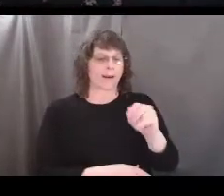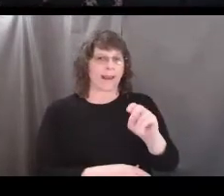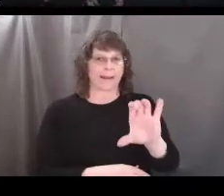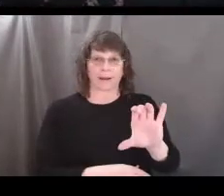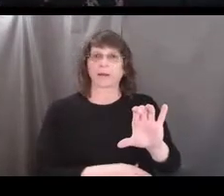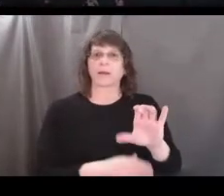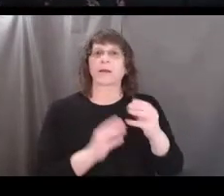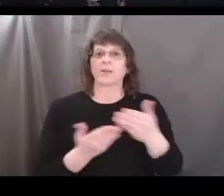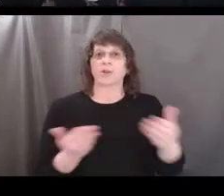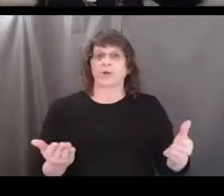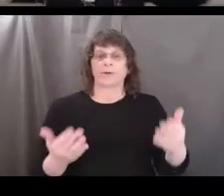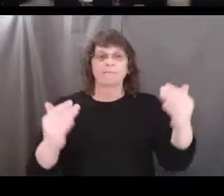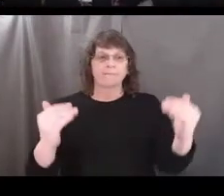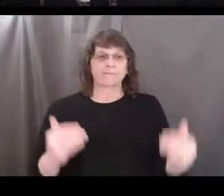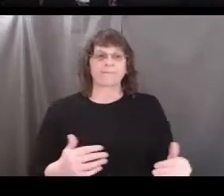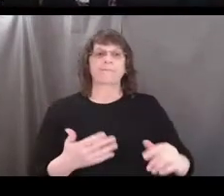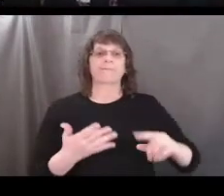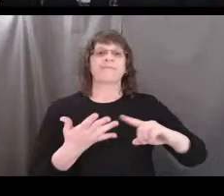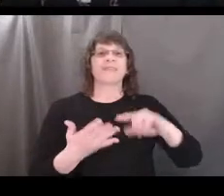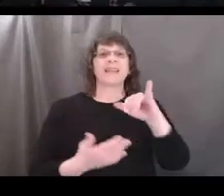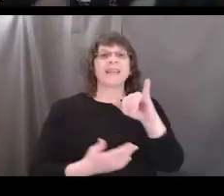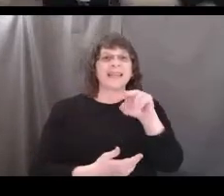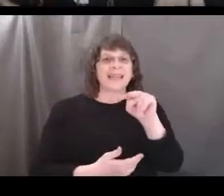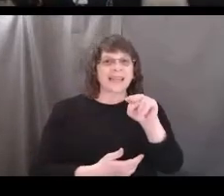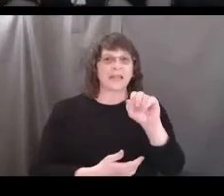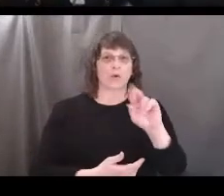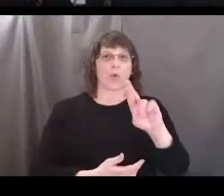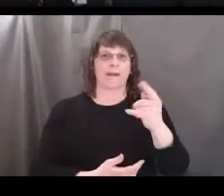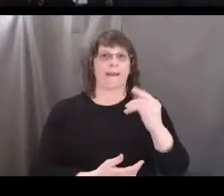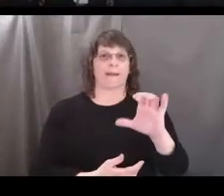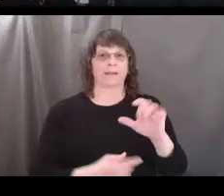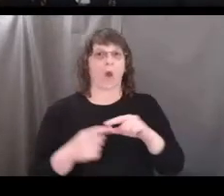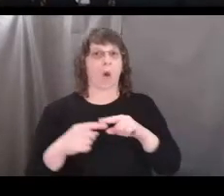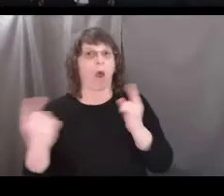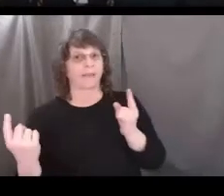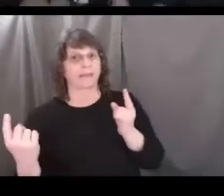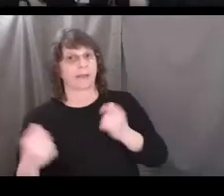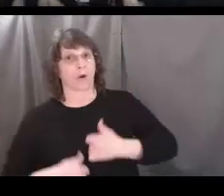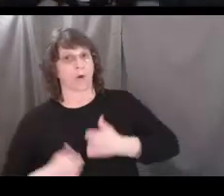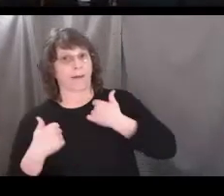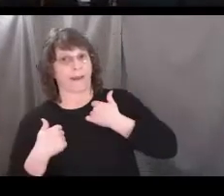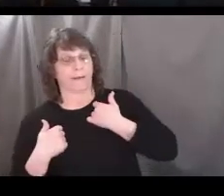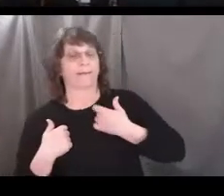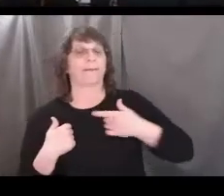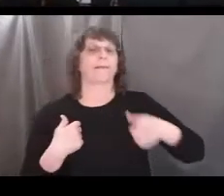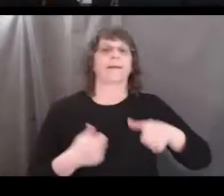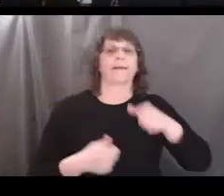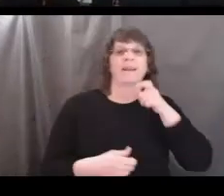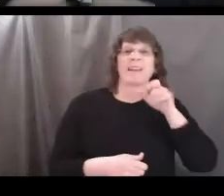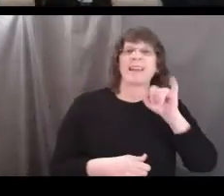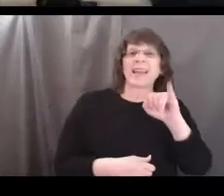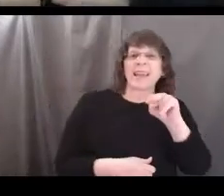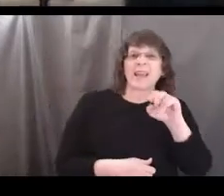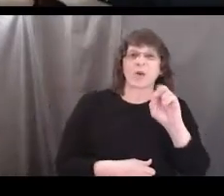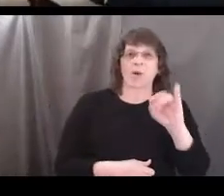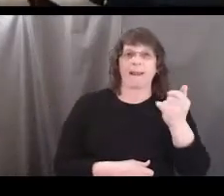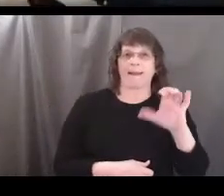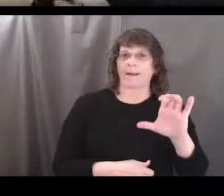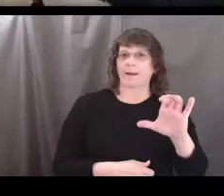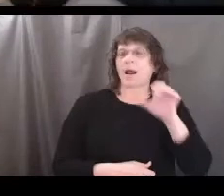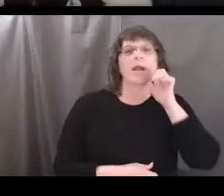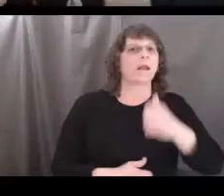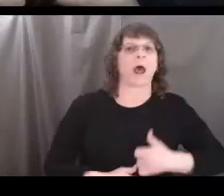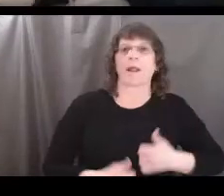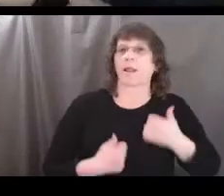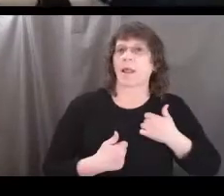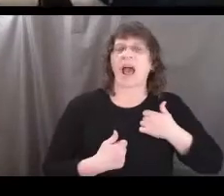The third is inorganic material, which is the opposite of organic. Inorganic materials are things that are not alive,